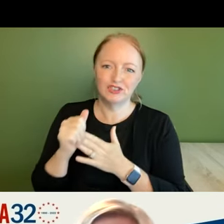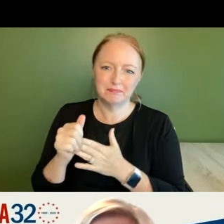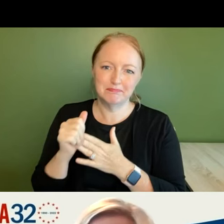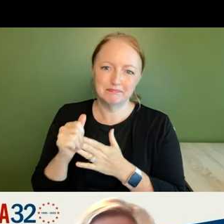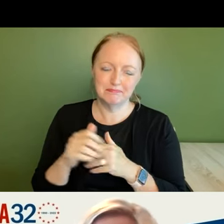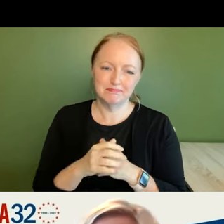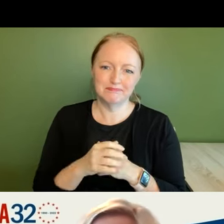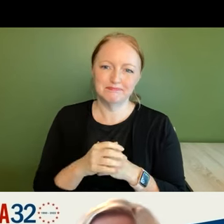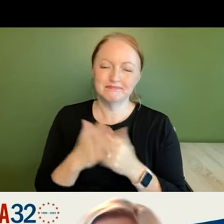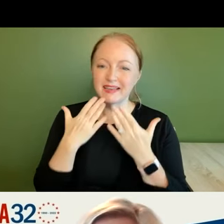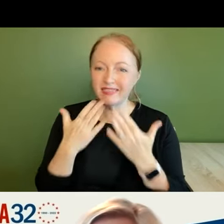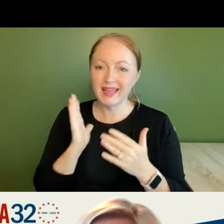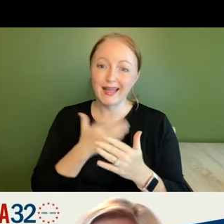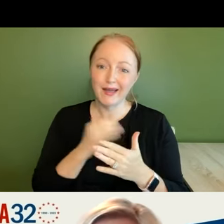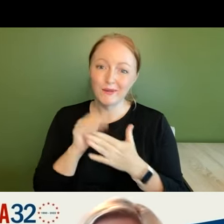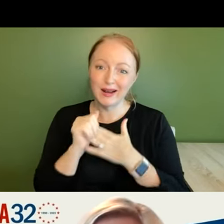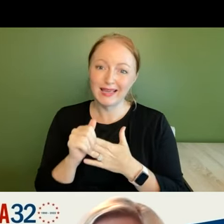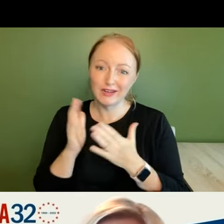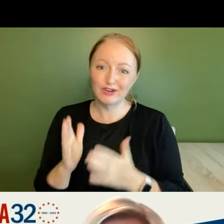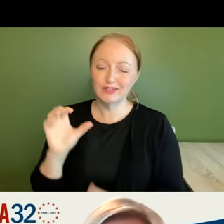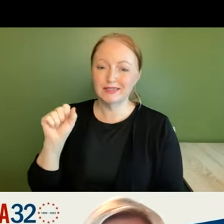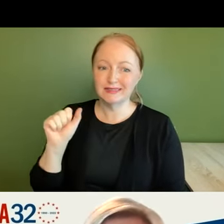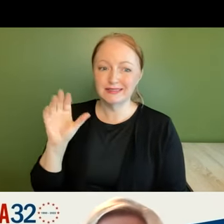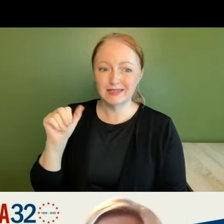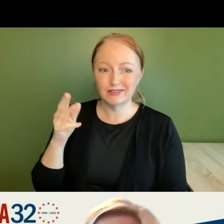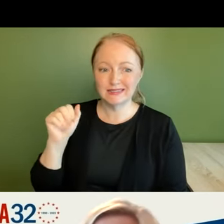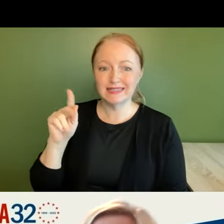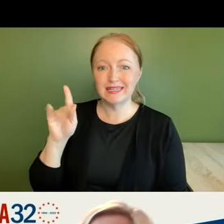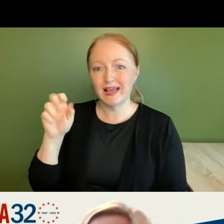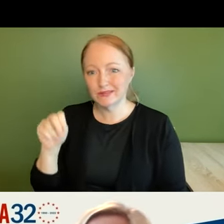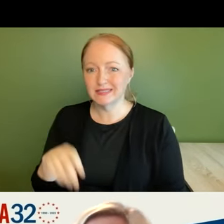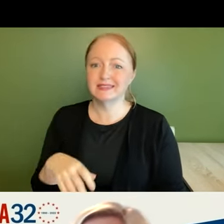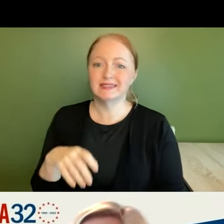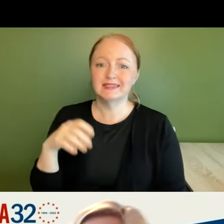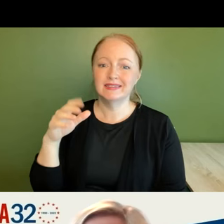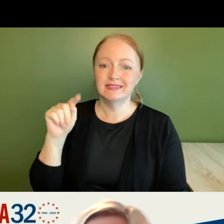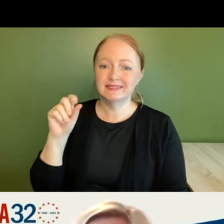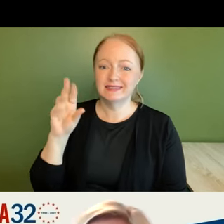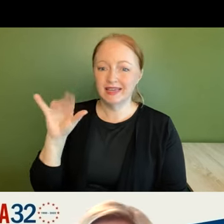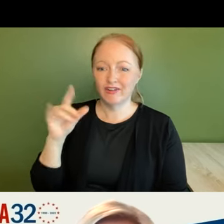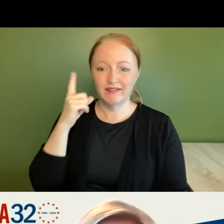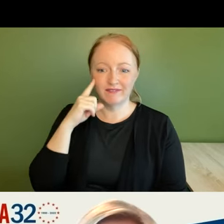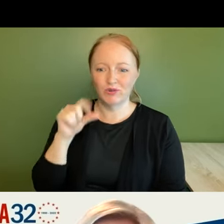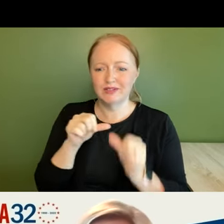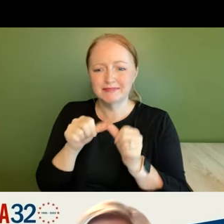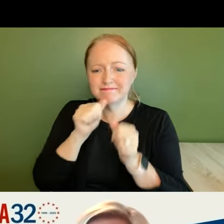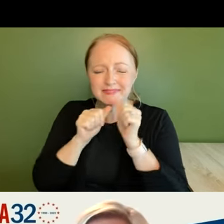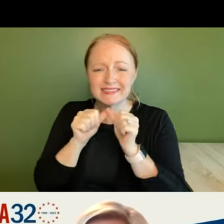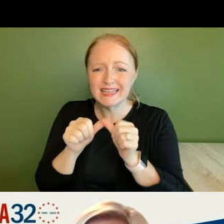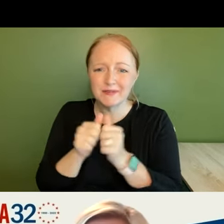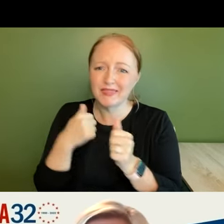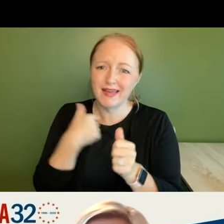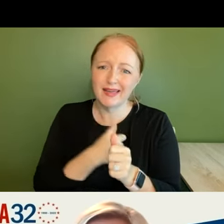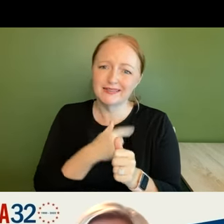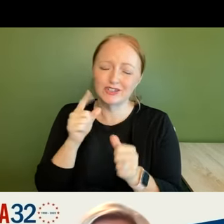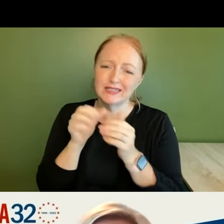and i want to thank our leaders on this sarah steenhausen i want to thank terry for sticking with us and her